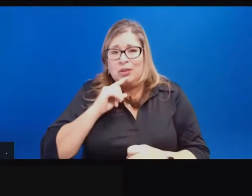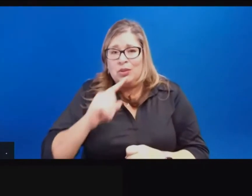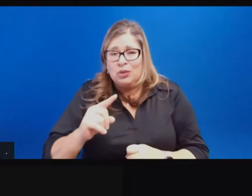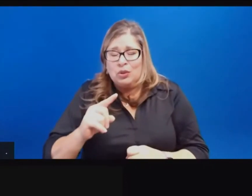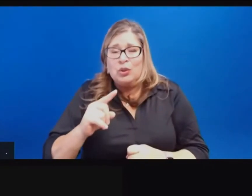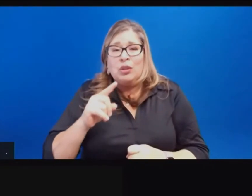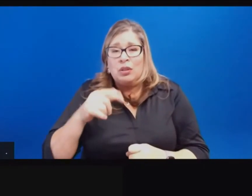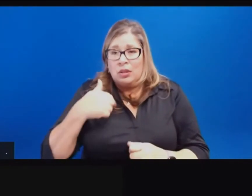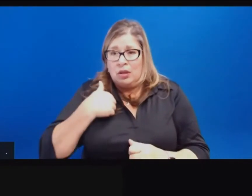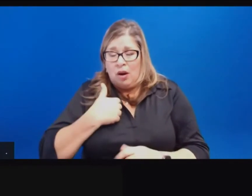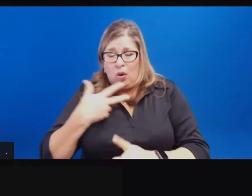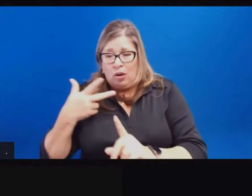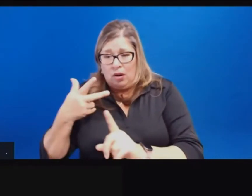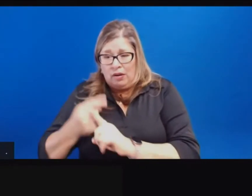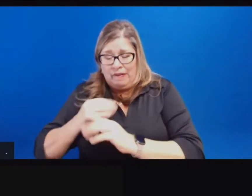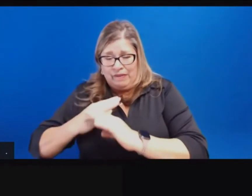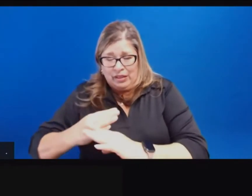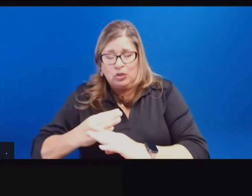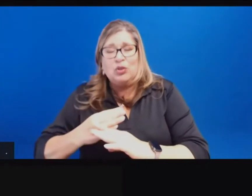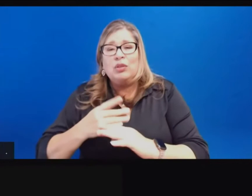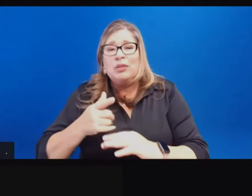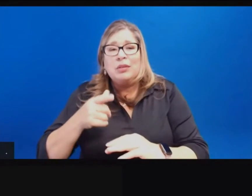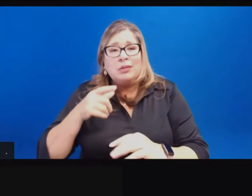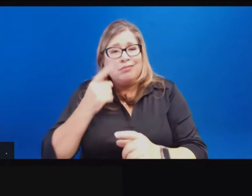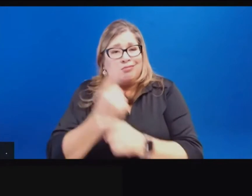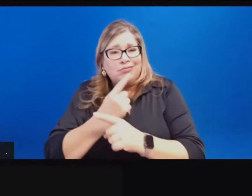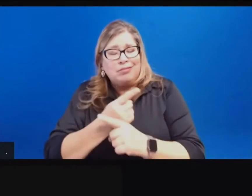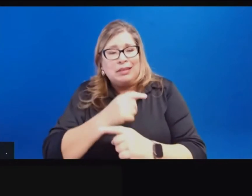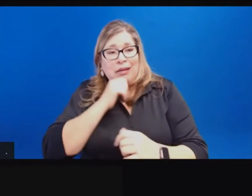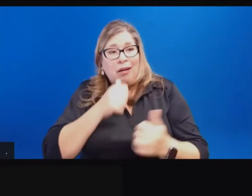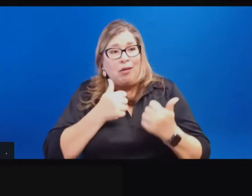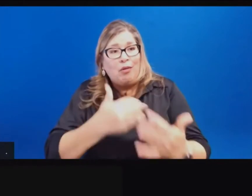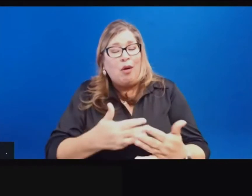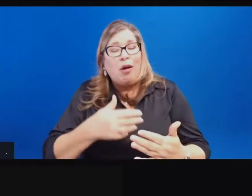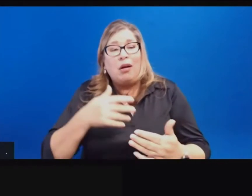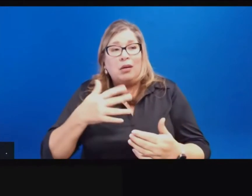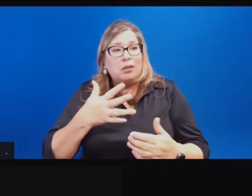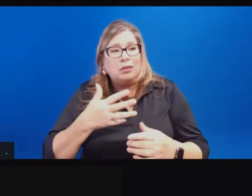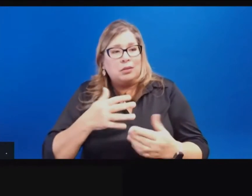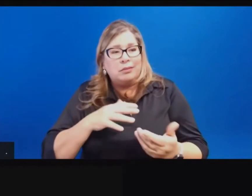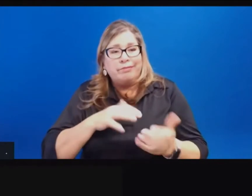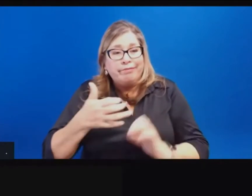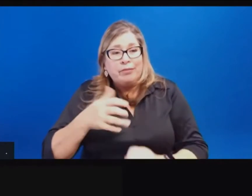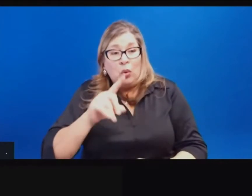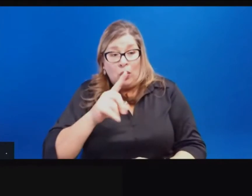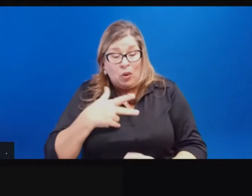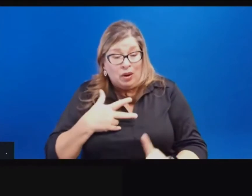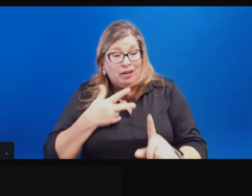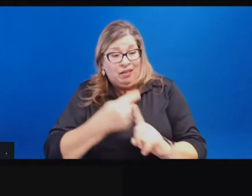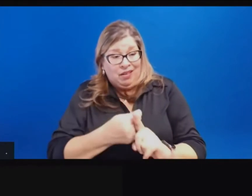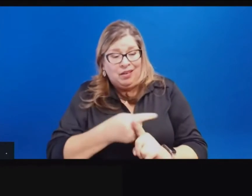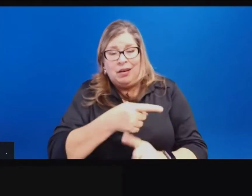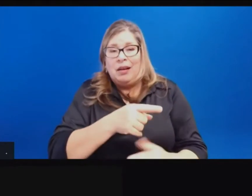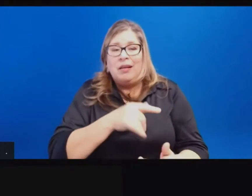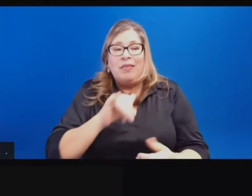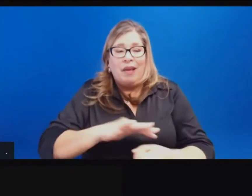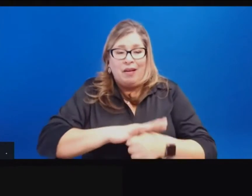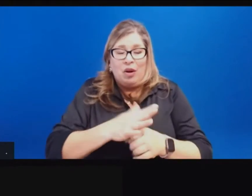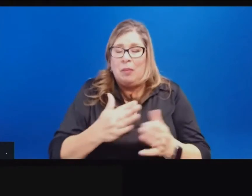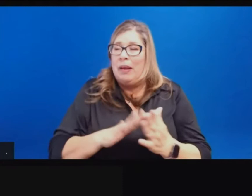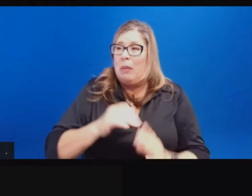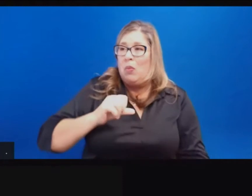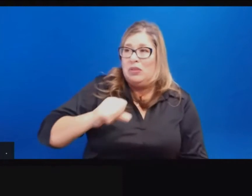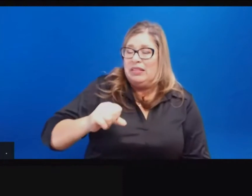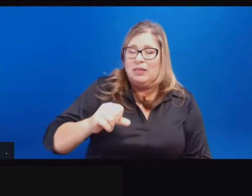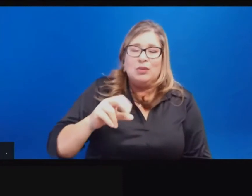to our typical antibodies, resistance to some other, uh, tools in our toolkit to fight this pandemic.